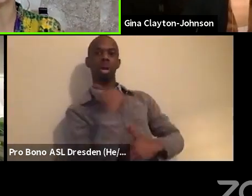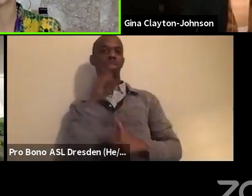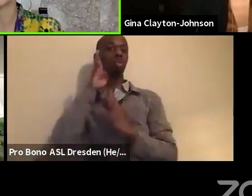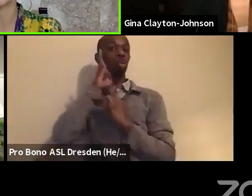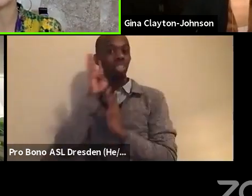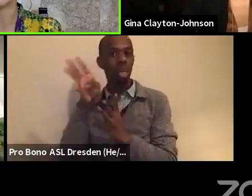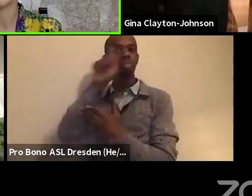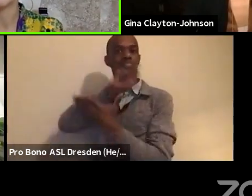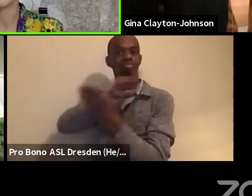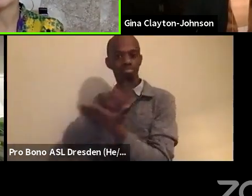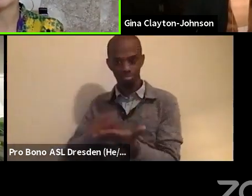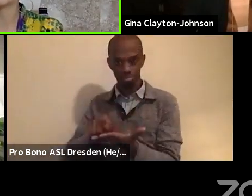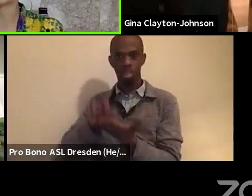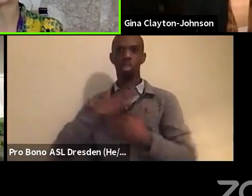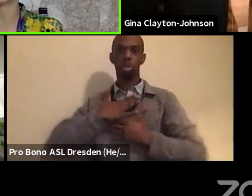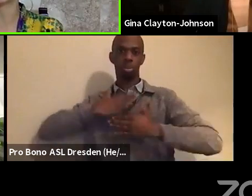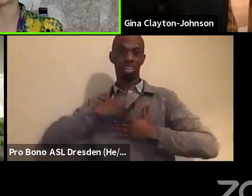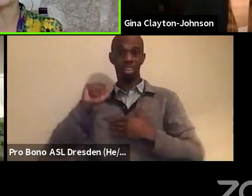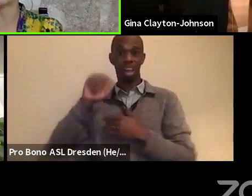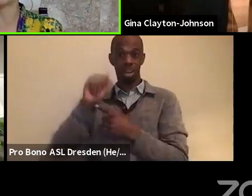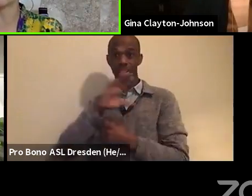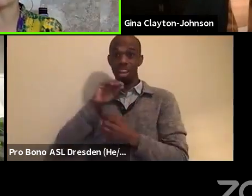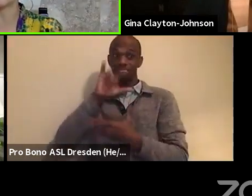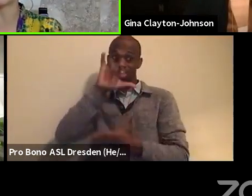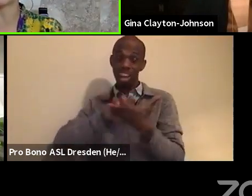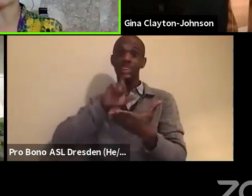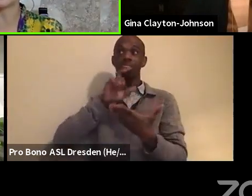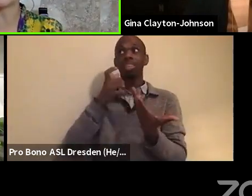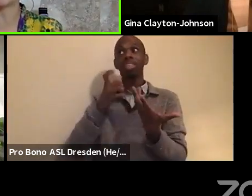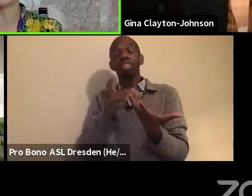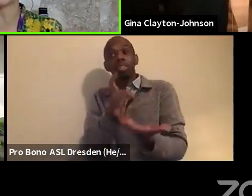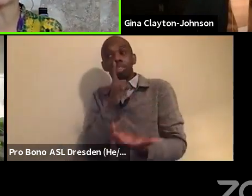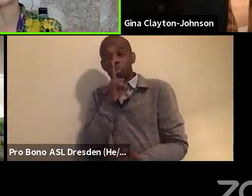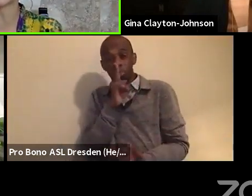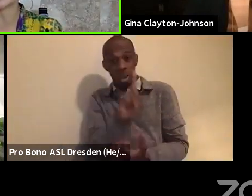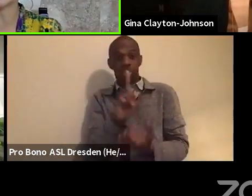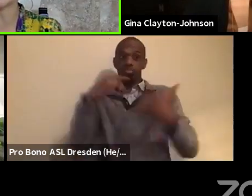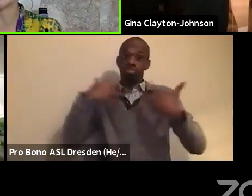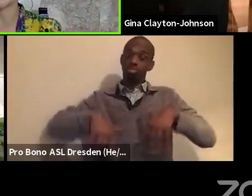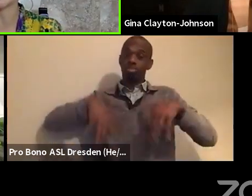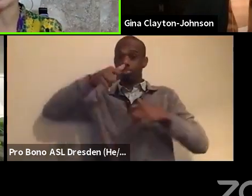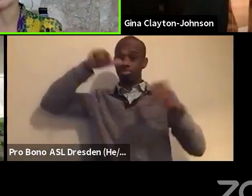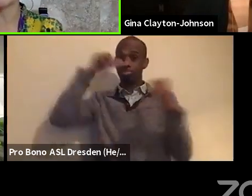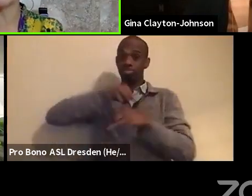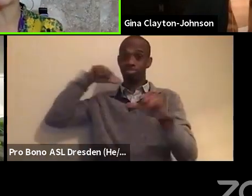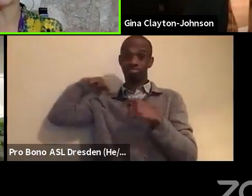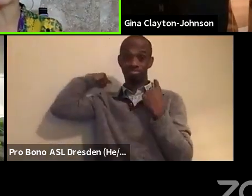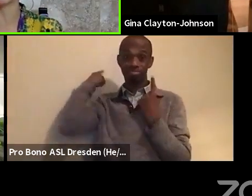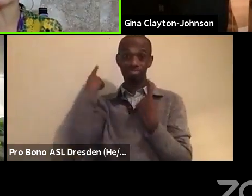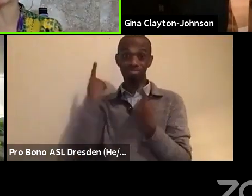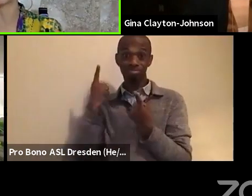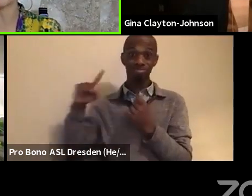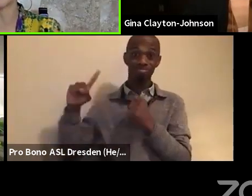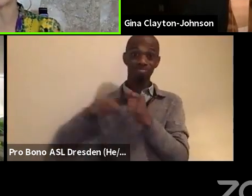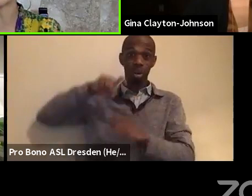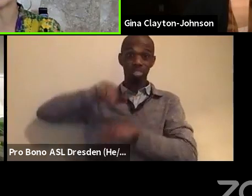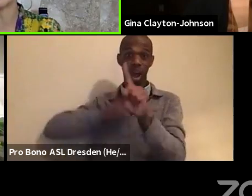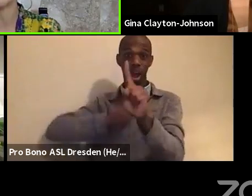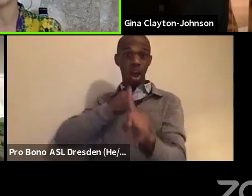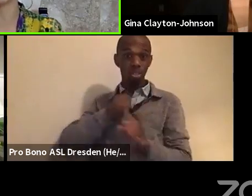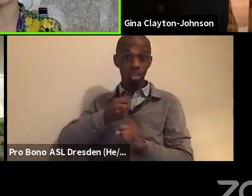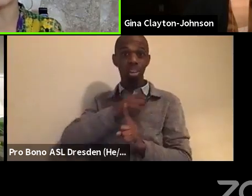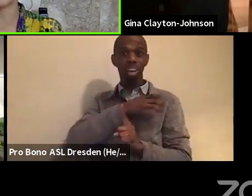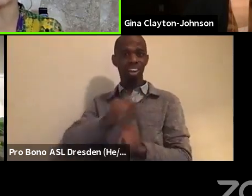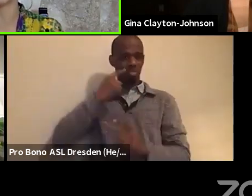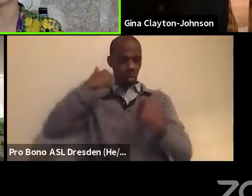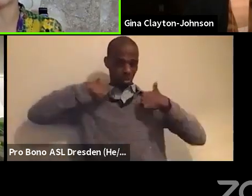revolutionary, which is strange for me as a trained political scientist to be calling public policy,